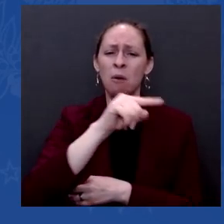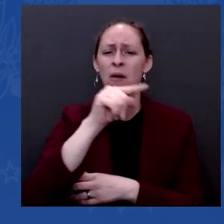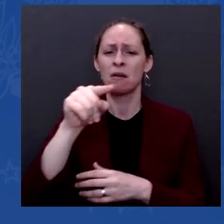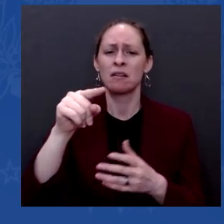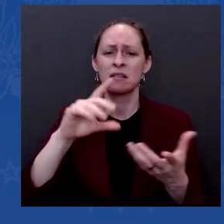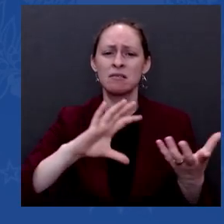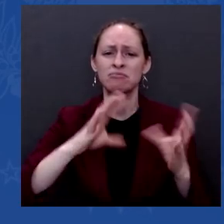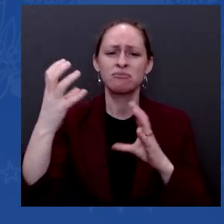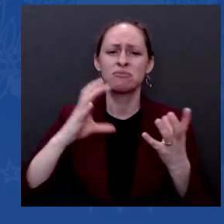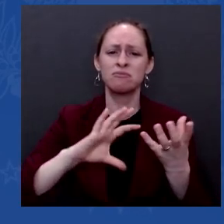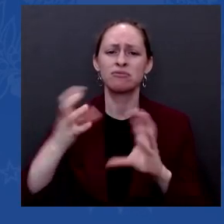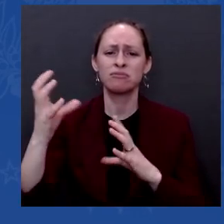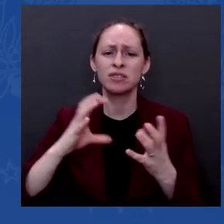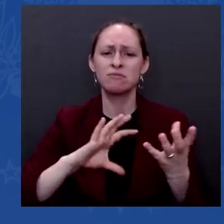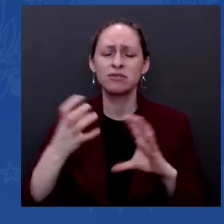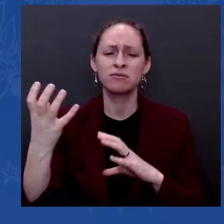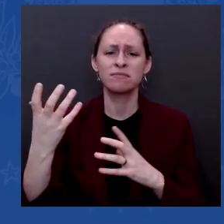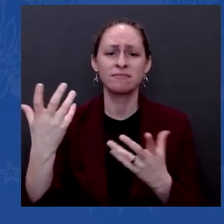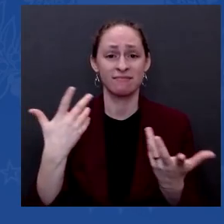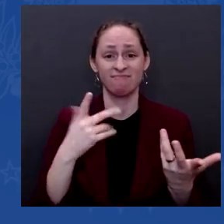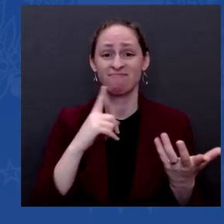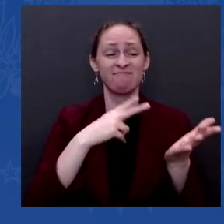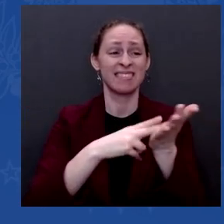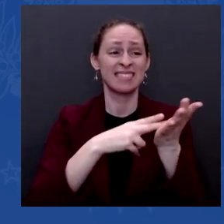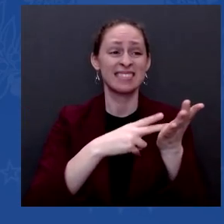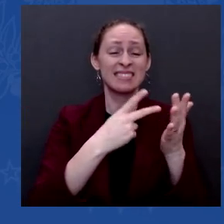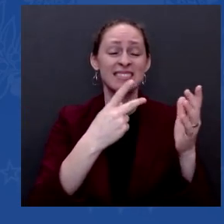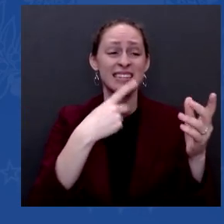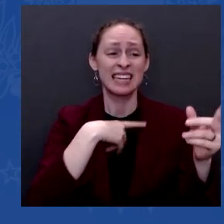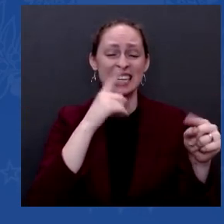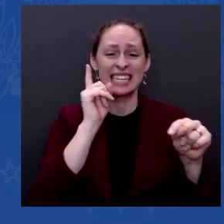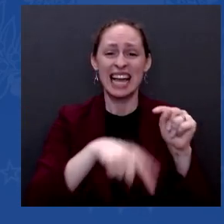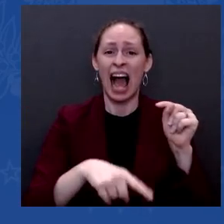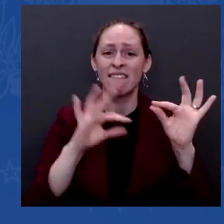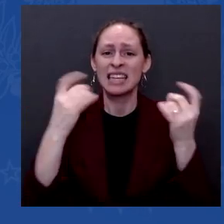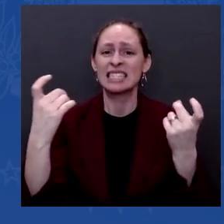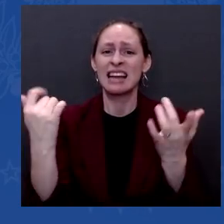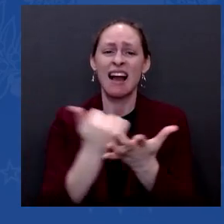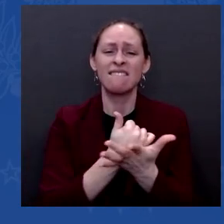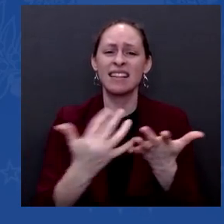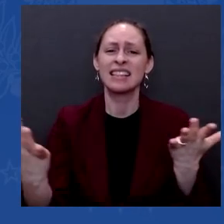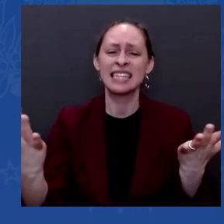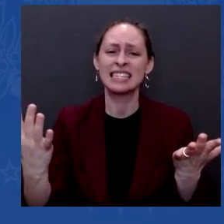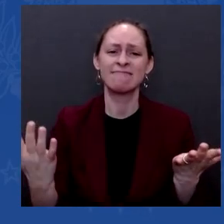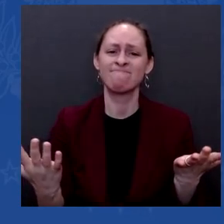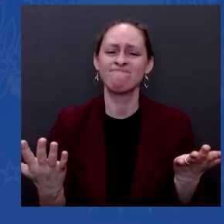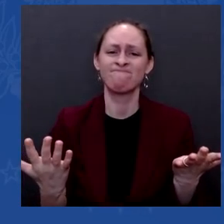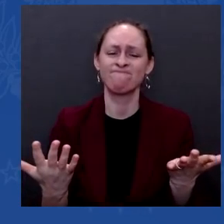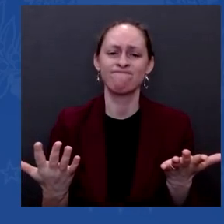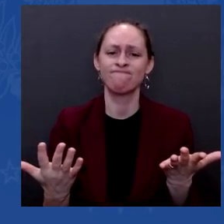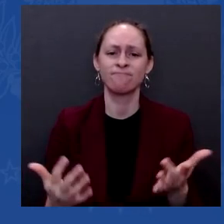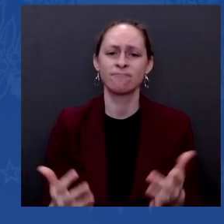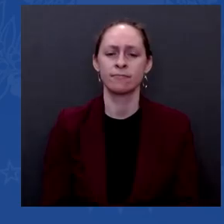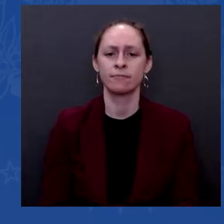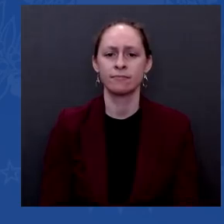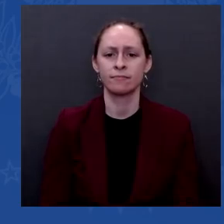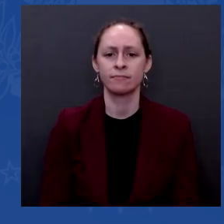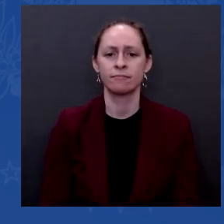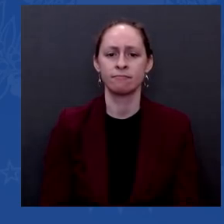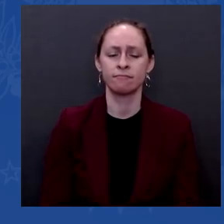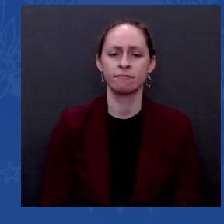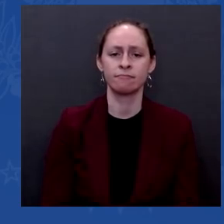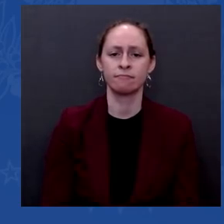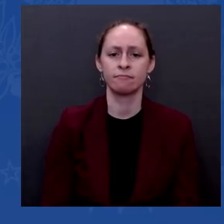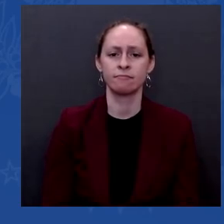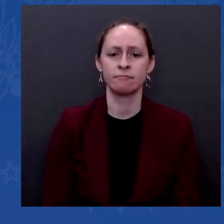The issue of whether or not there's competence in terms of whether or not we're dealing with 5G or not. We don't deal with